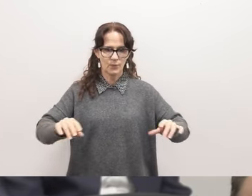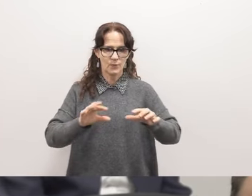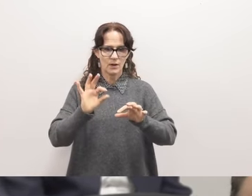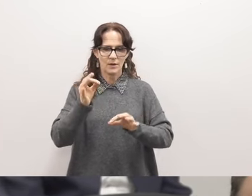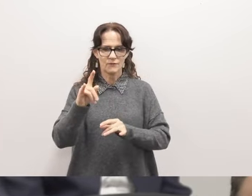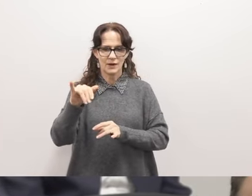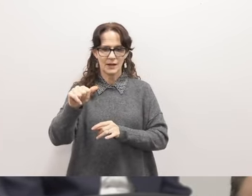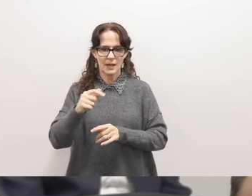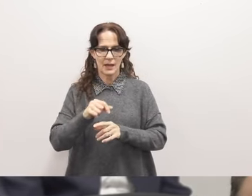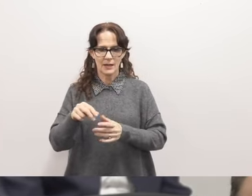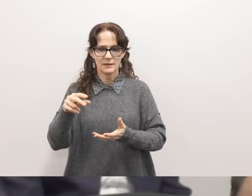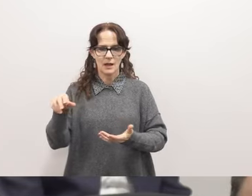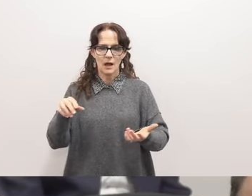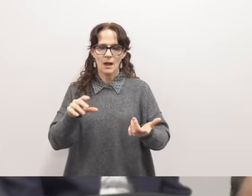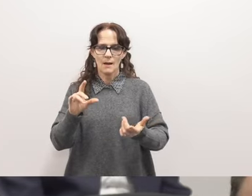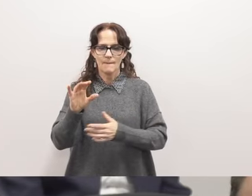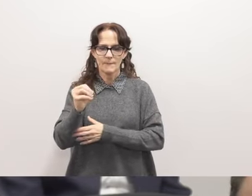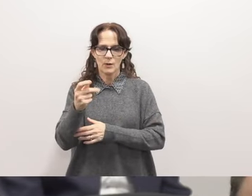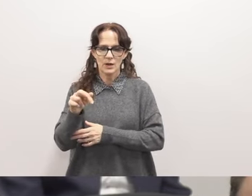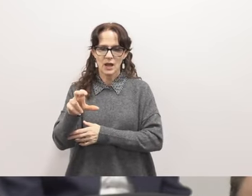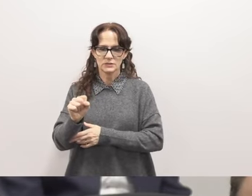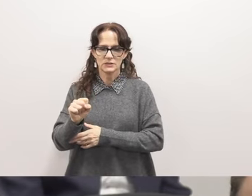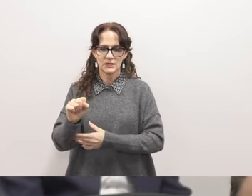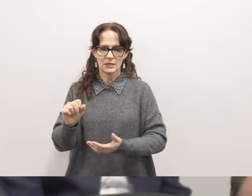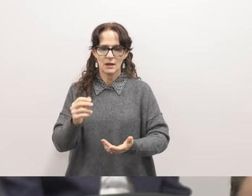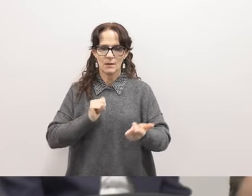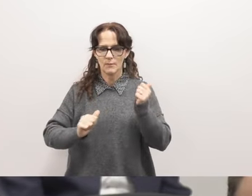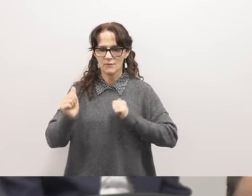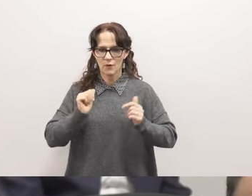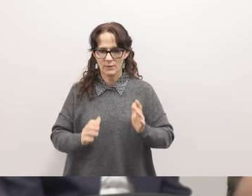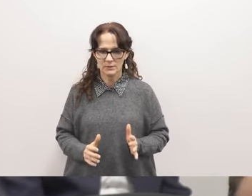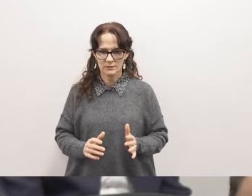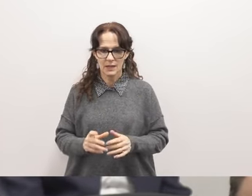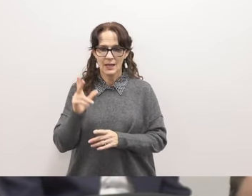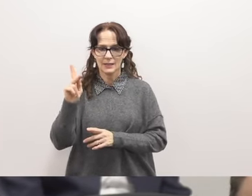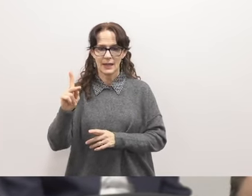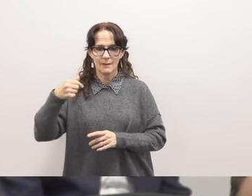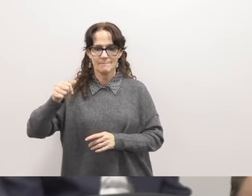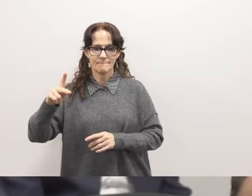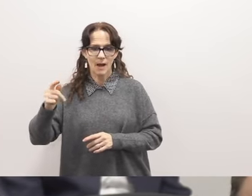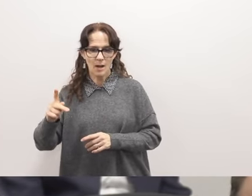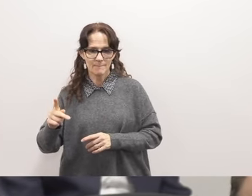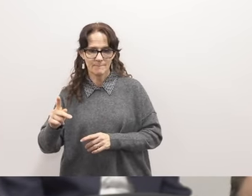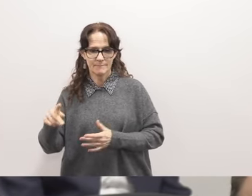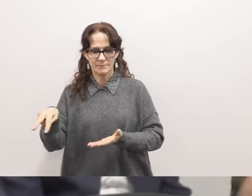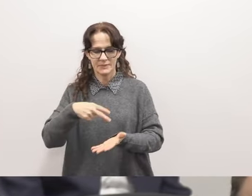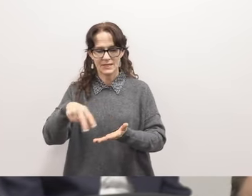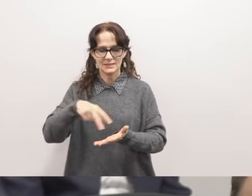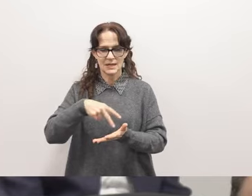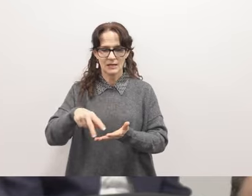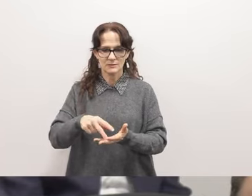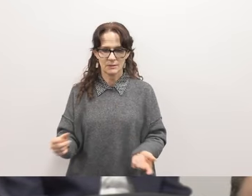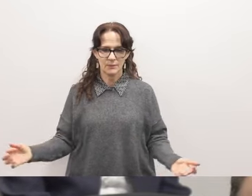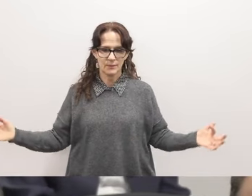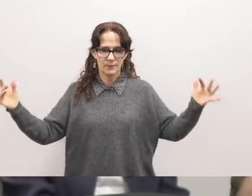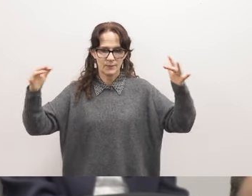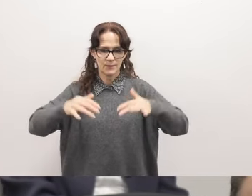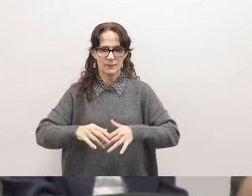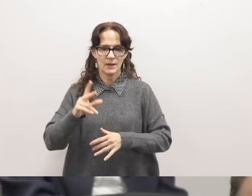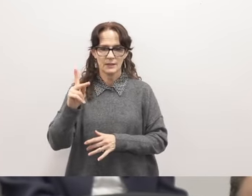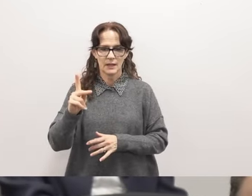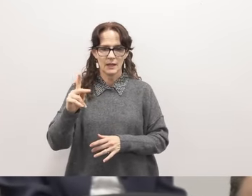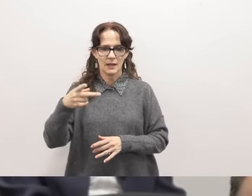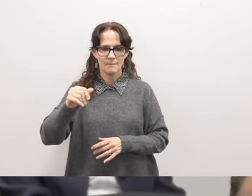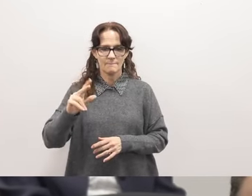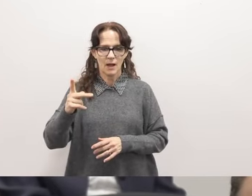additionally our recent k-pop club random play dance event brought out brought out k-pop clubs from